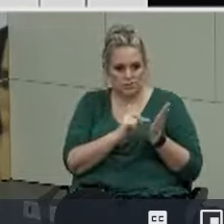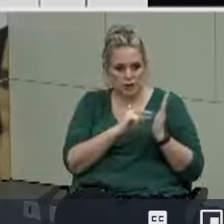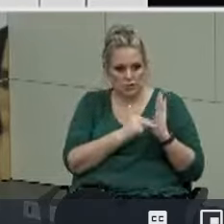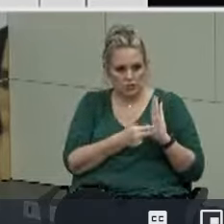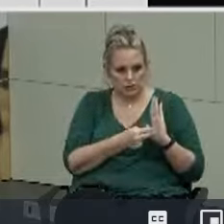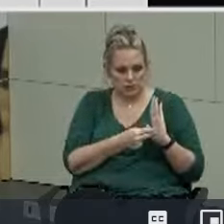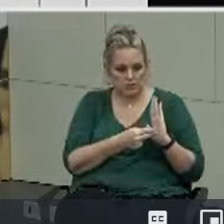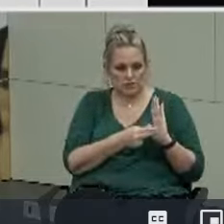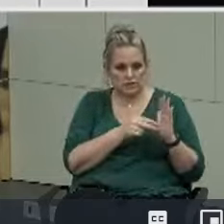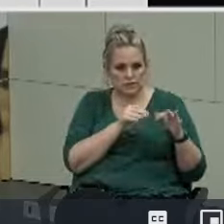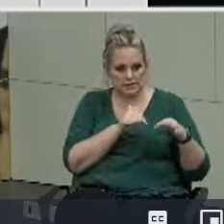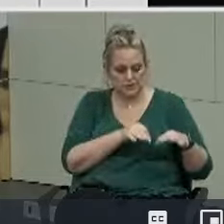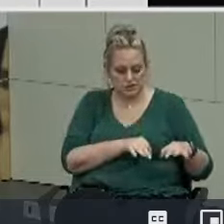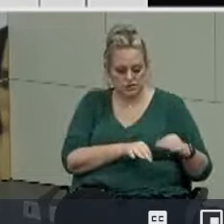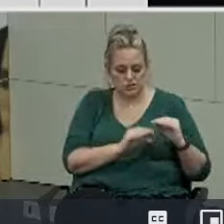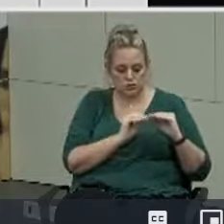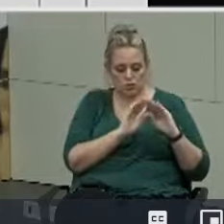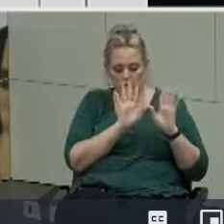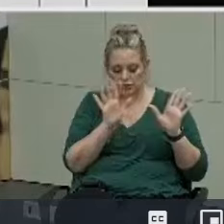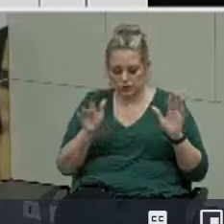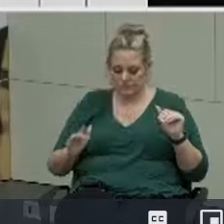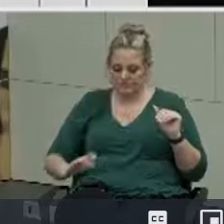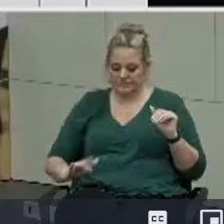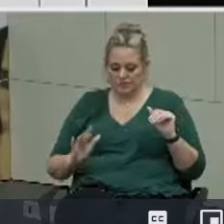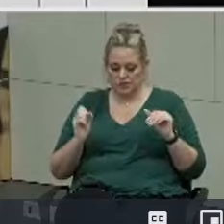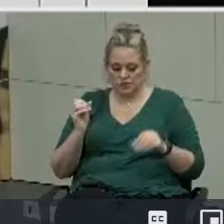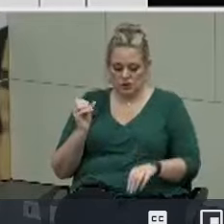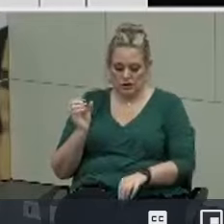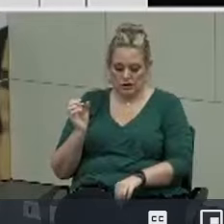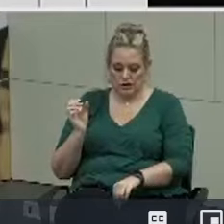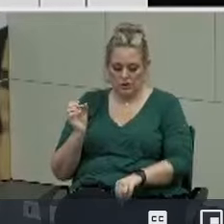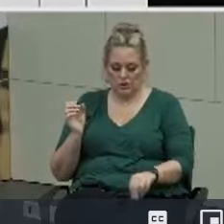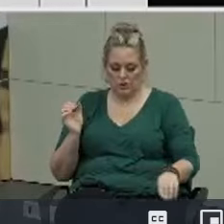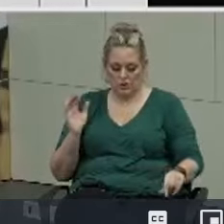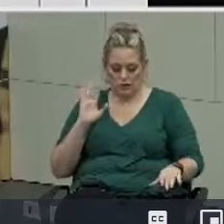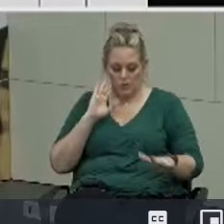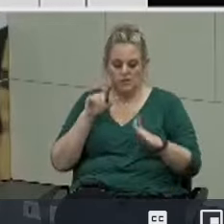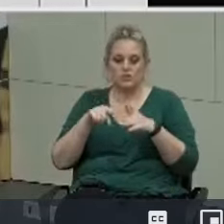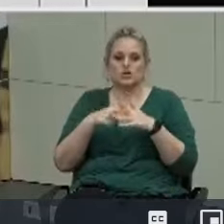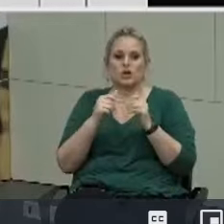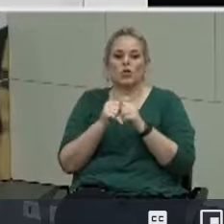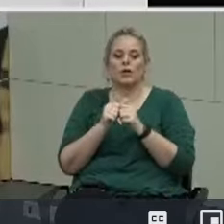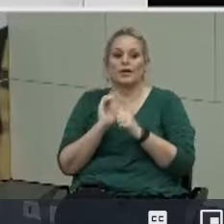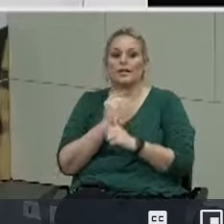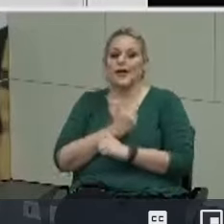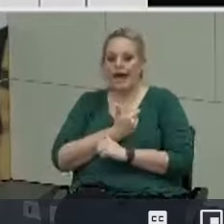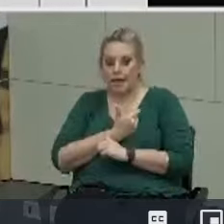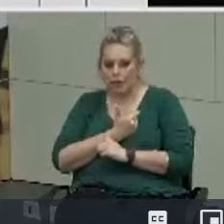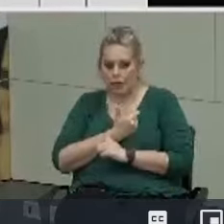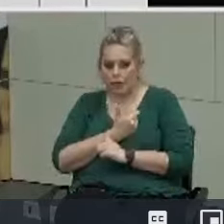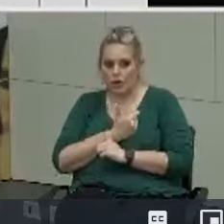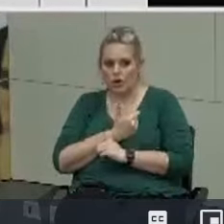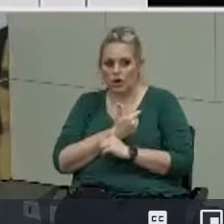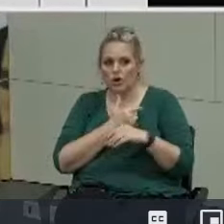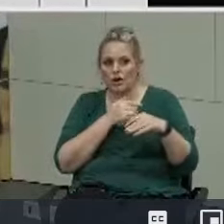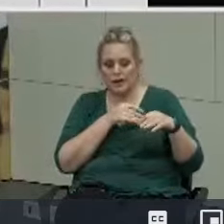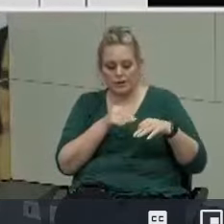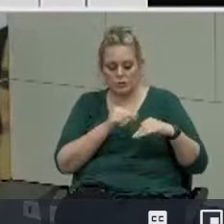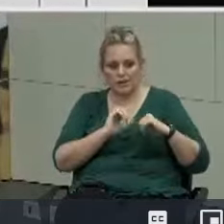more clearly so um i'll start with our definition of how we define